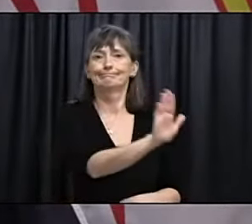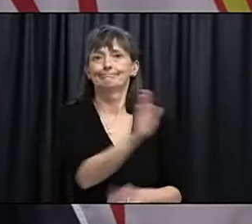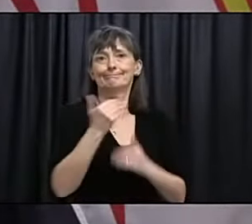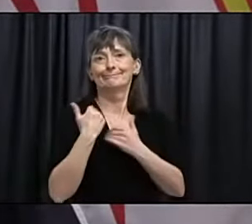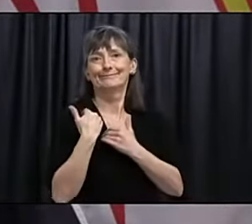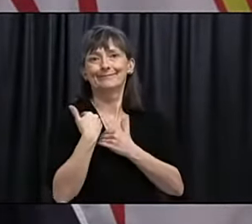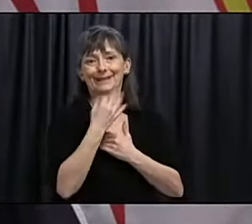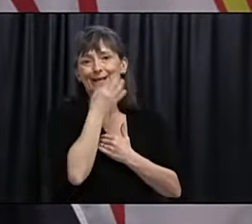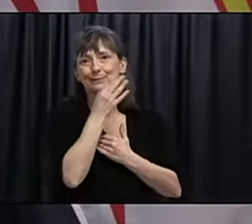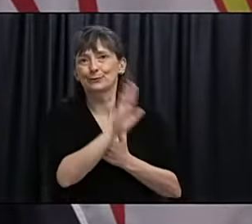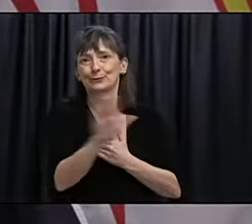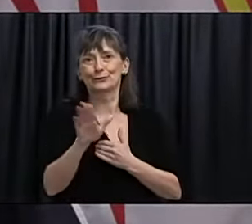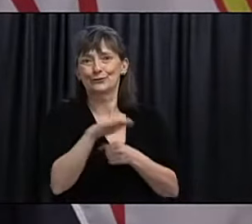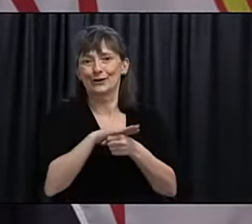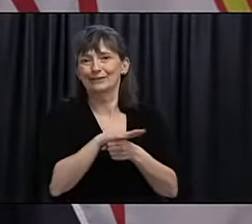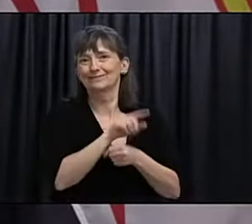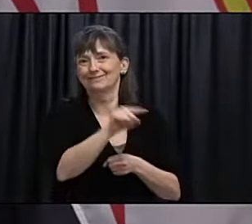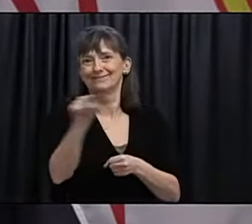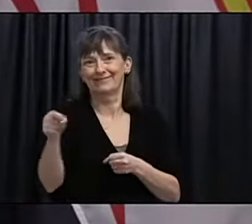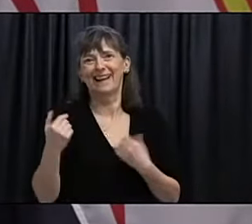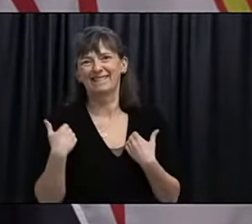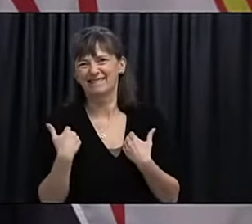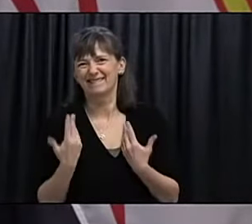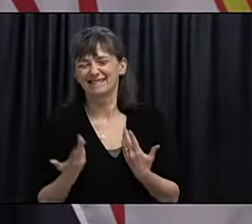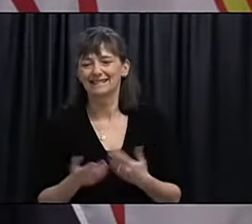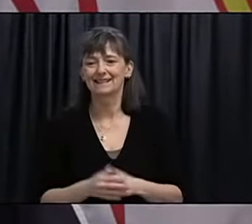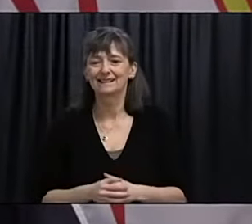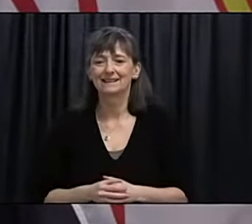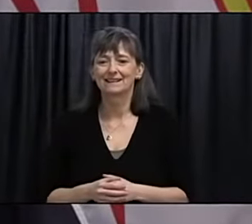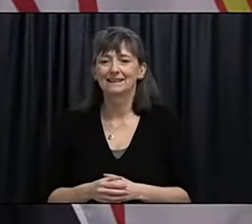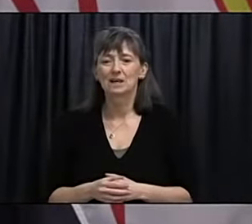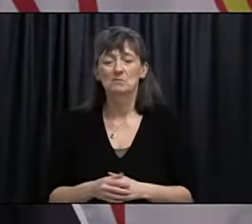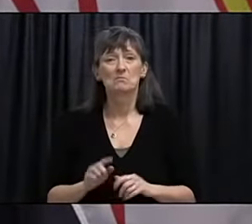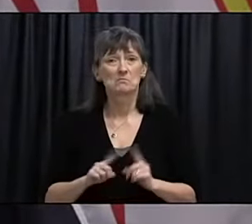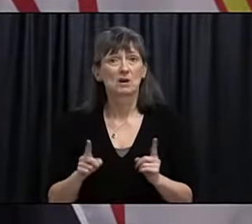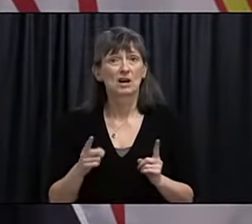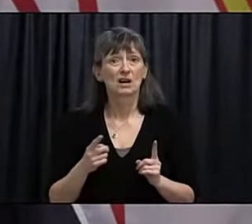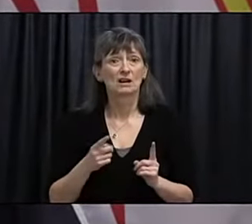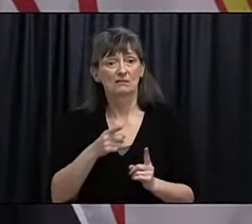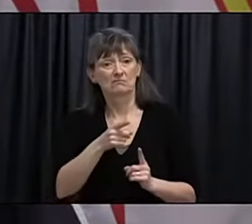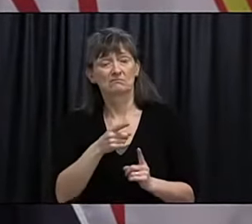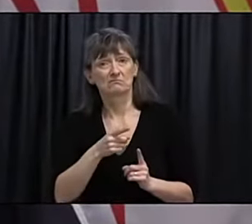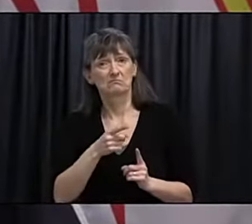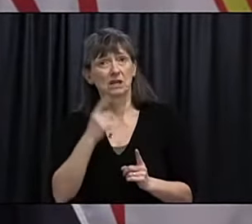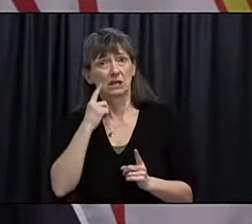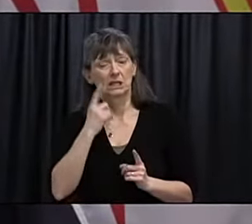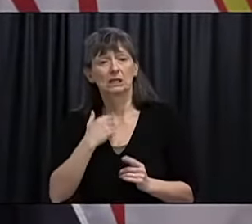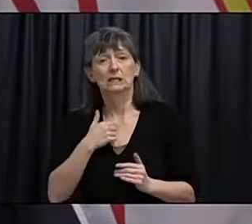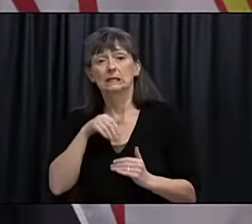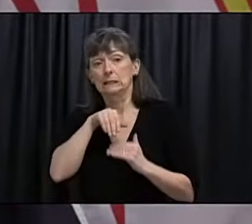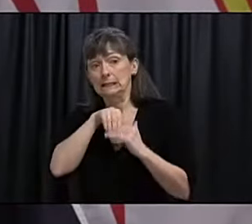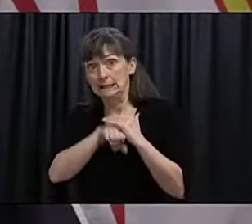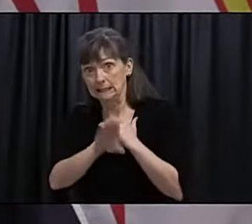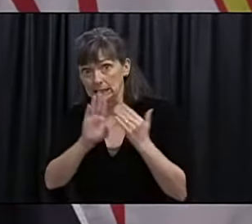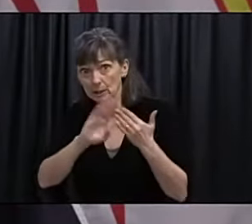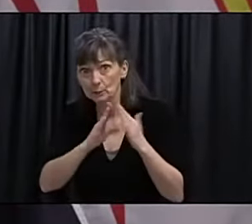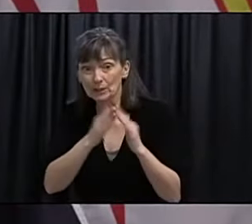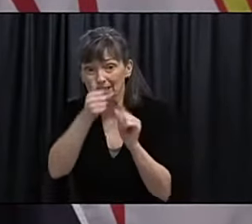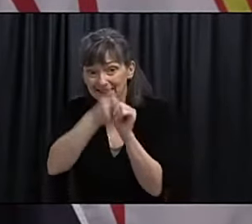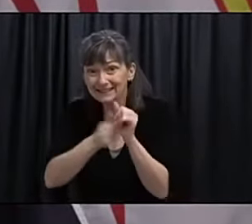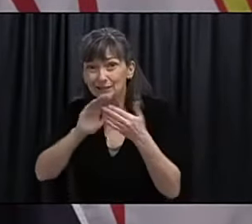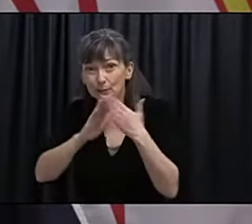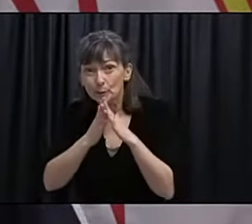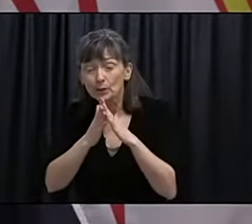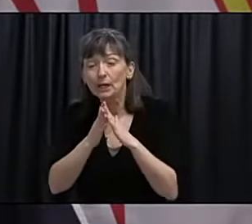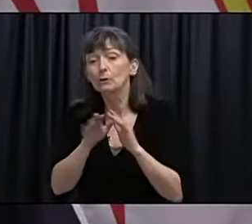certainly the experts in that area. But my understanding is that they'll be going into communities and they'll be offering the vaccine to those that